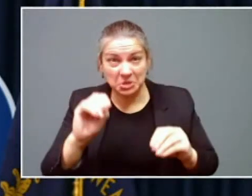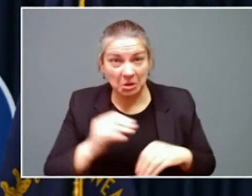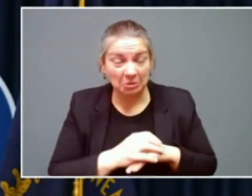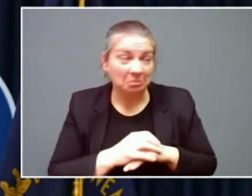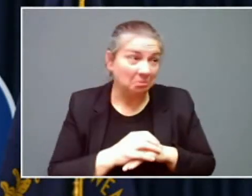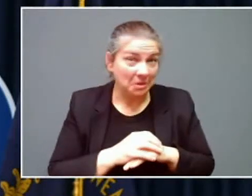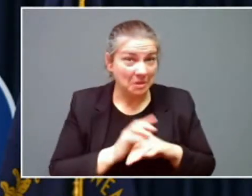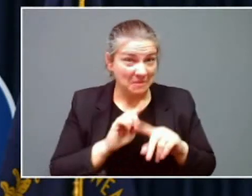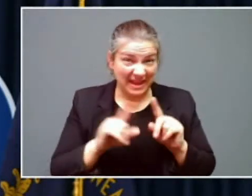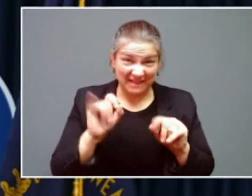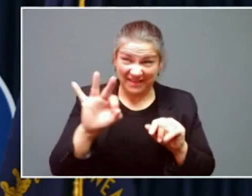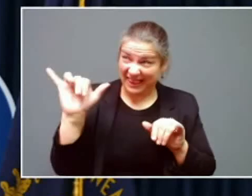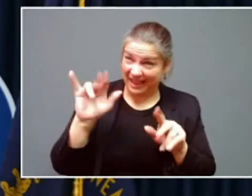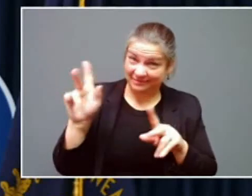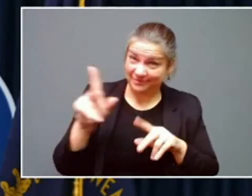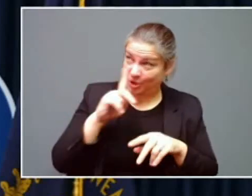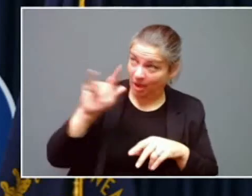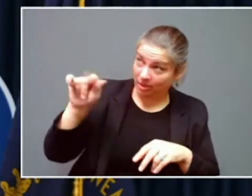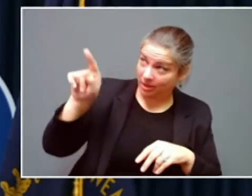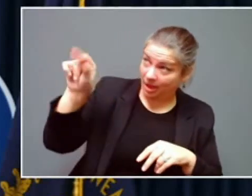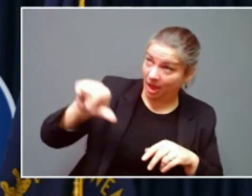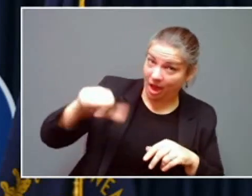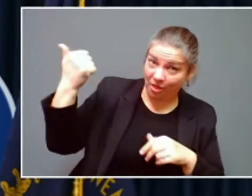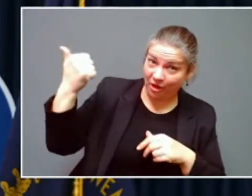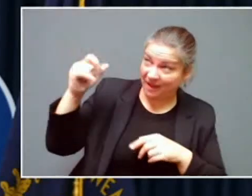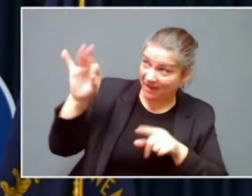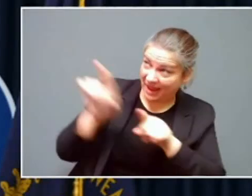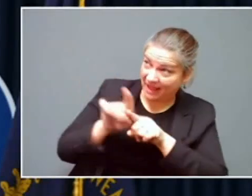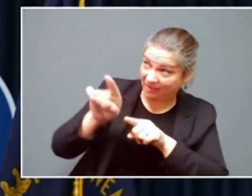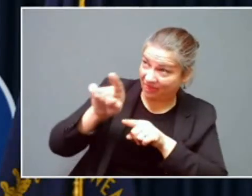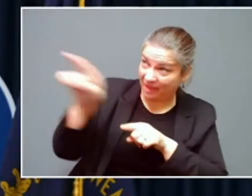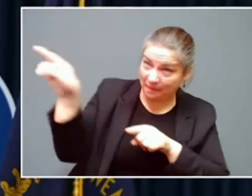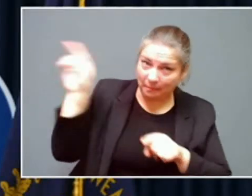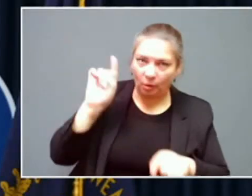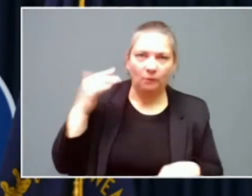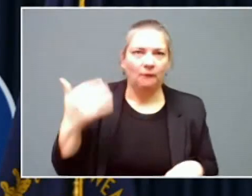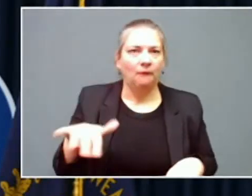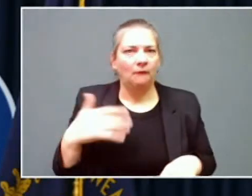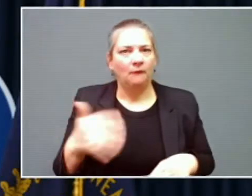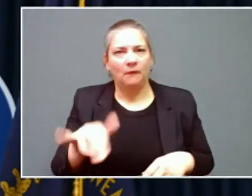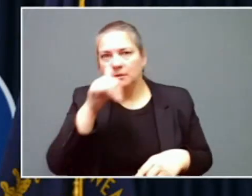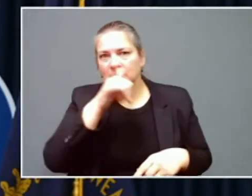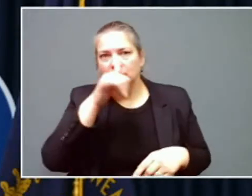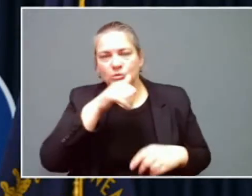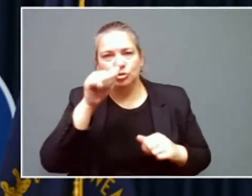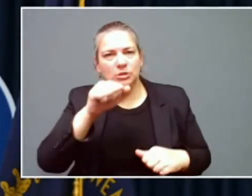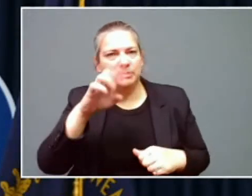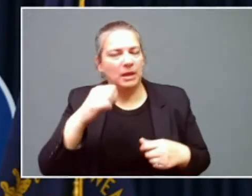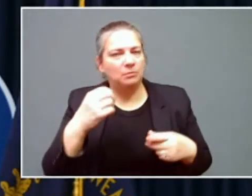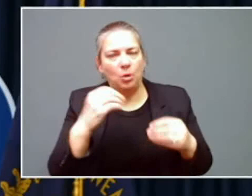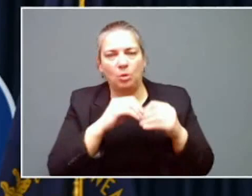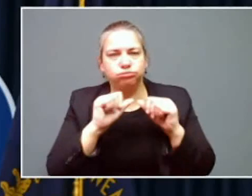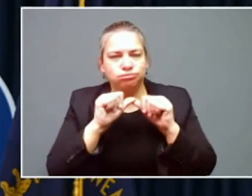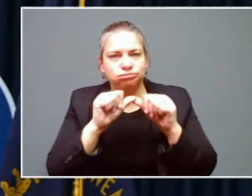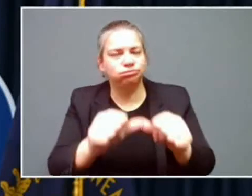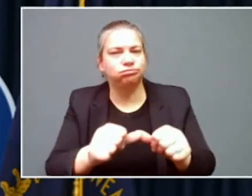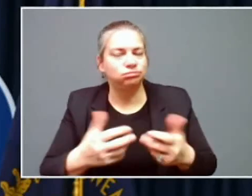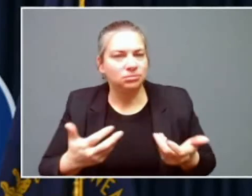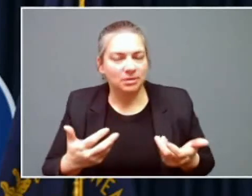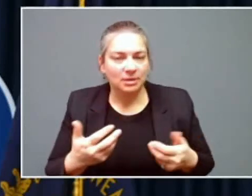what we're looking at, it's going to be longer depending on how hard an individual area is hit. Now, the predictions for